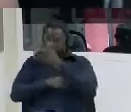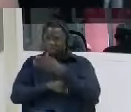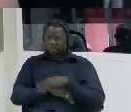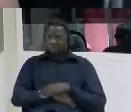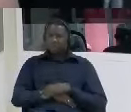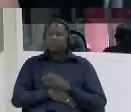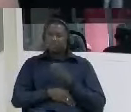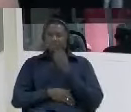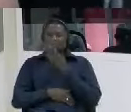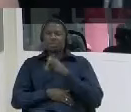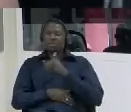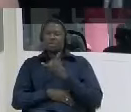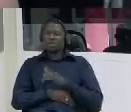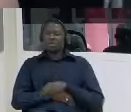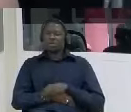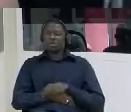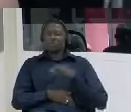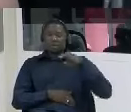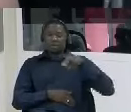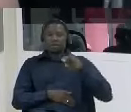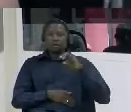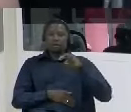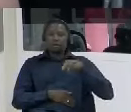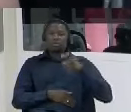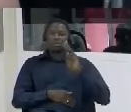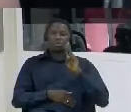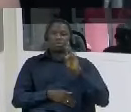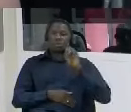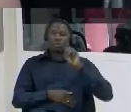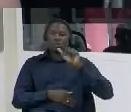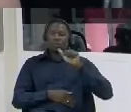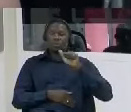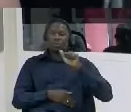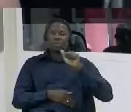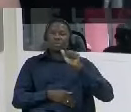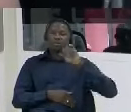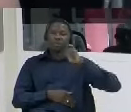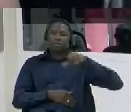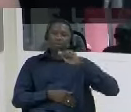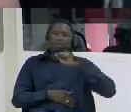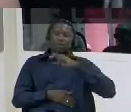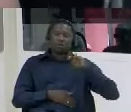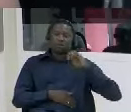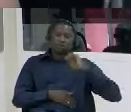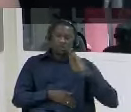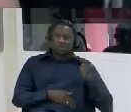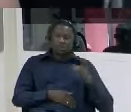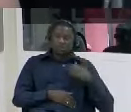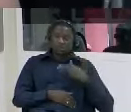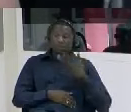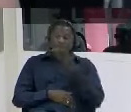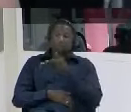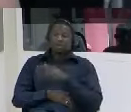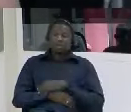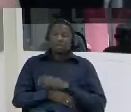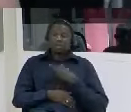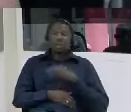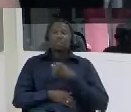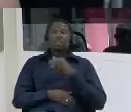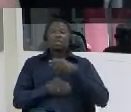was they are the advanced party for the president because the president was supposed to come and attend the oic meeting in senegal